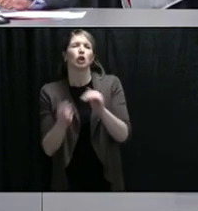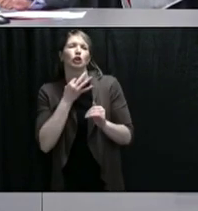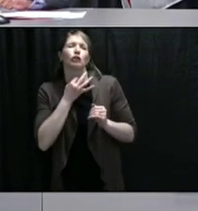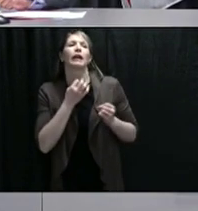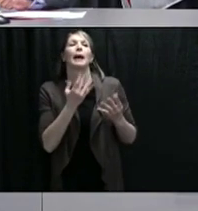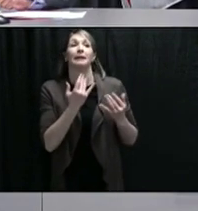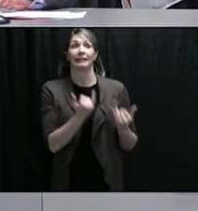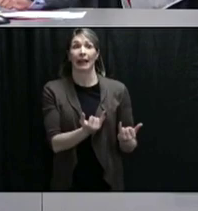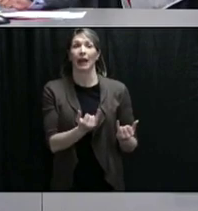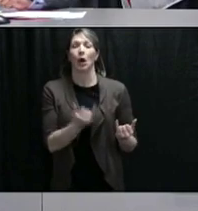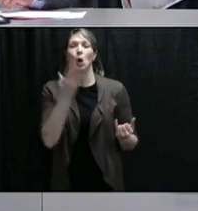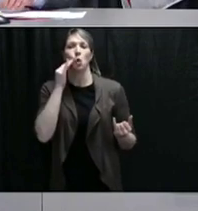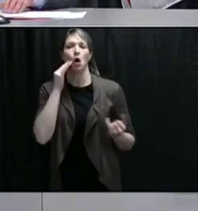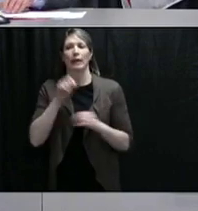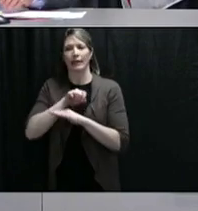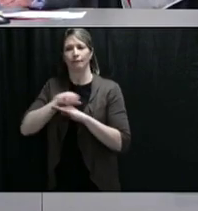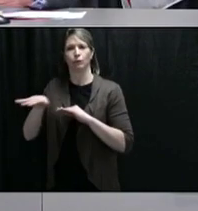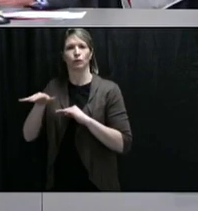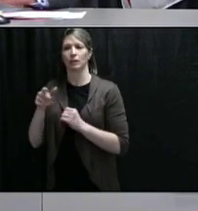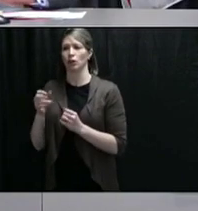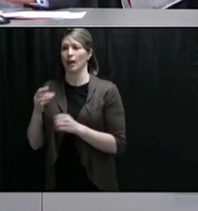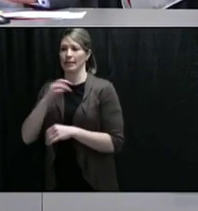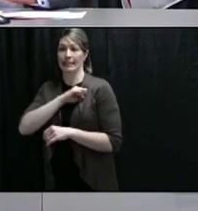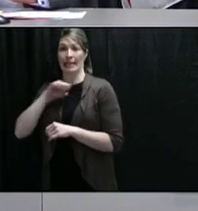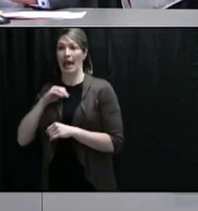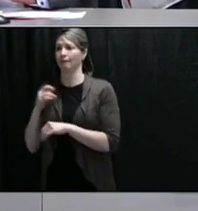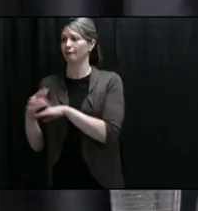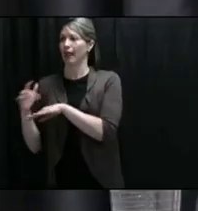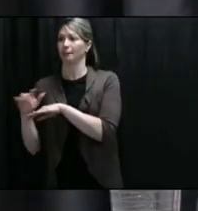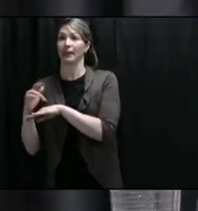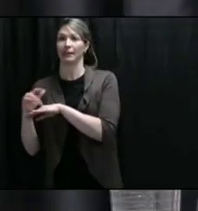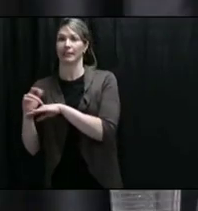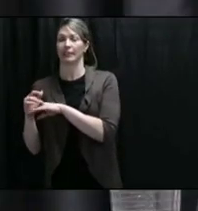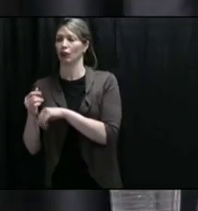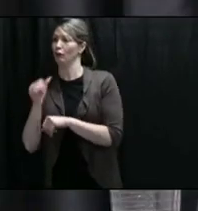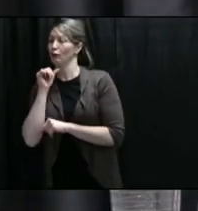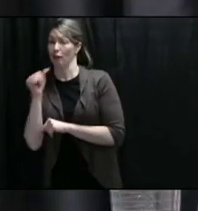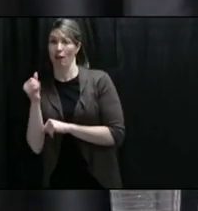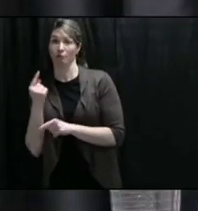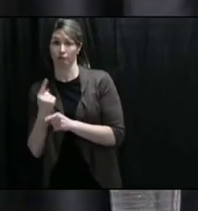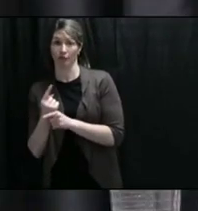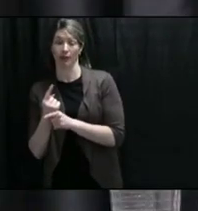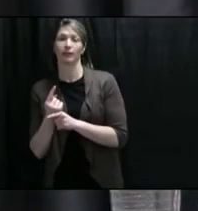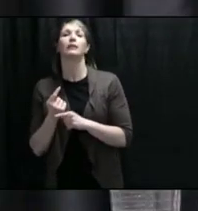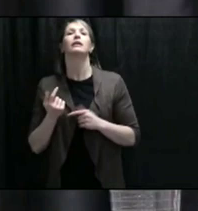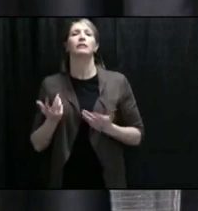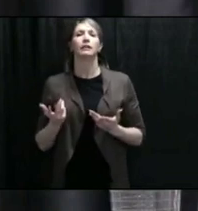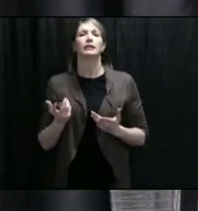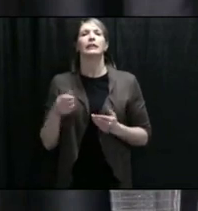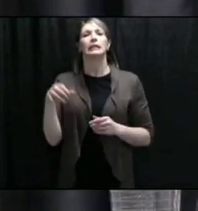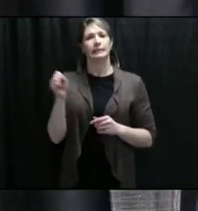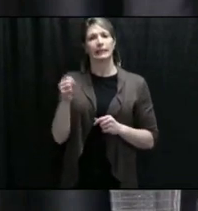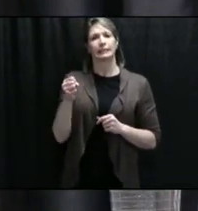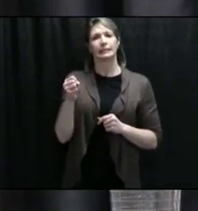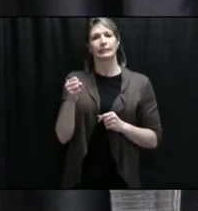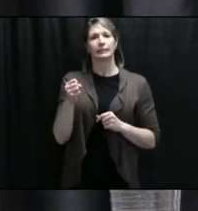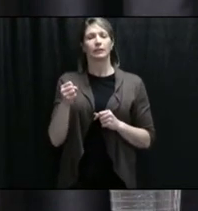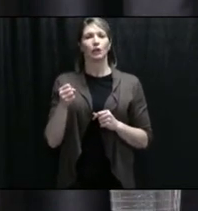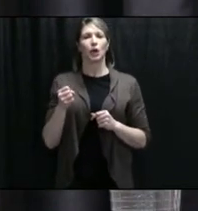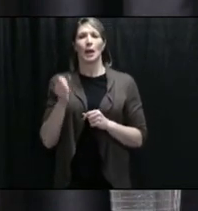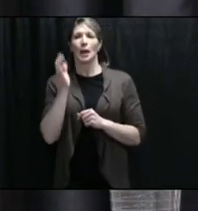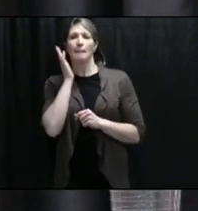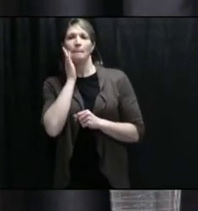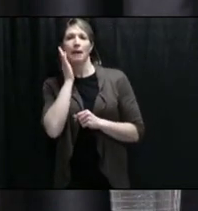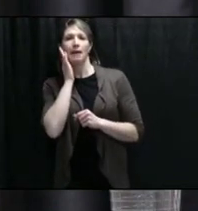ICU beds. Is that not correct? Yes. mean, the slack, as it were, the capacity we have at the moment is the fact that our bed